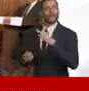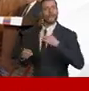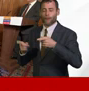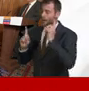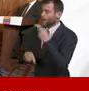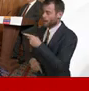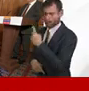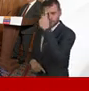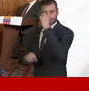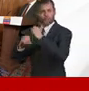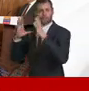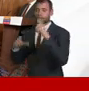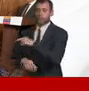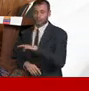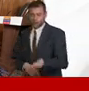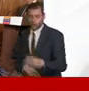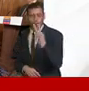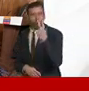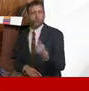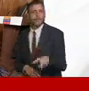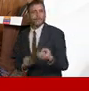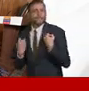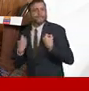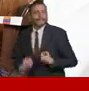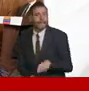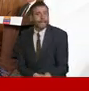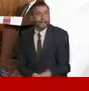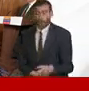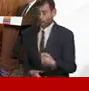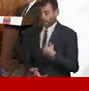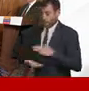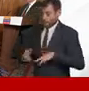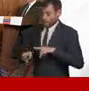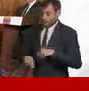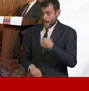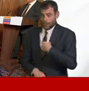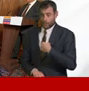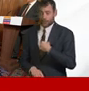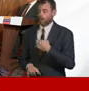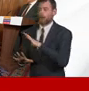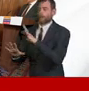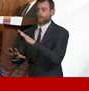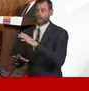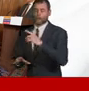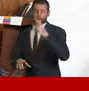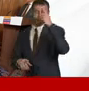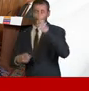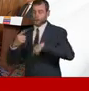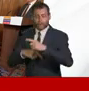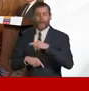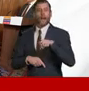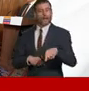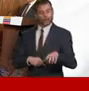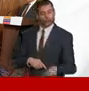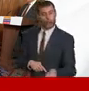got a two-year-old who is ill and both parents or the only parent sorry a two-year-old who is healthy and both parents